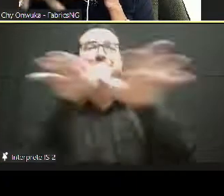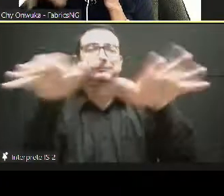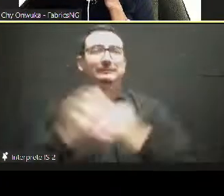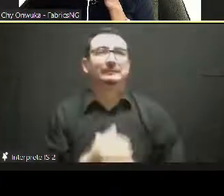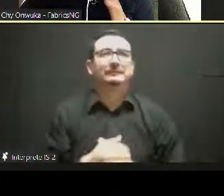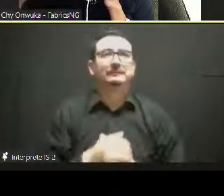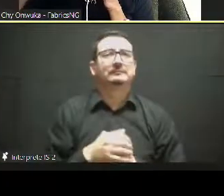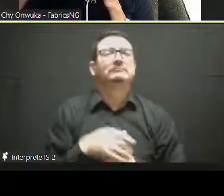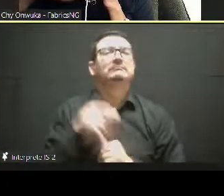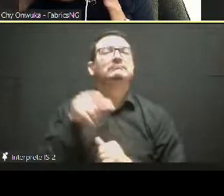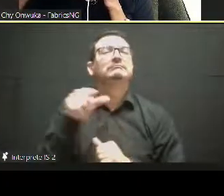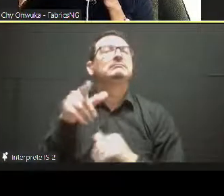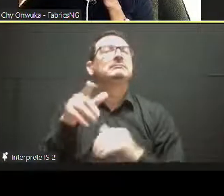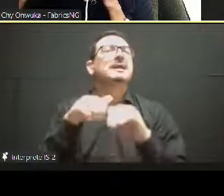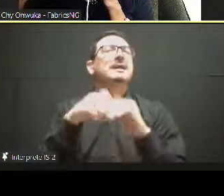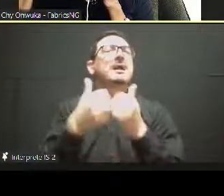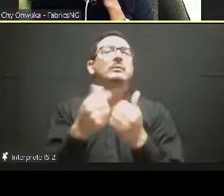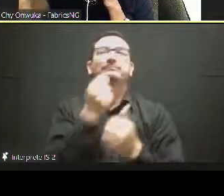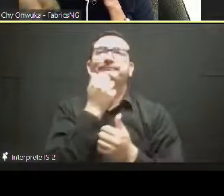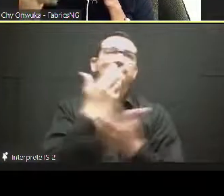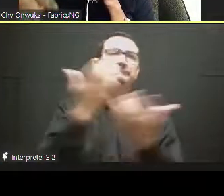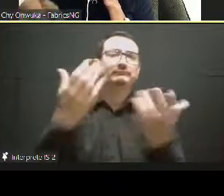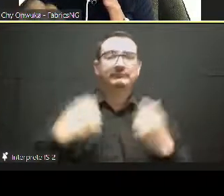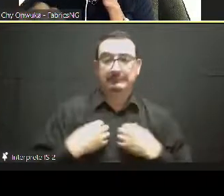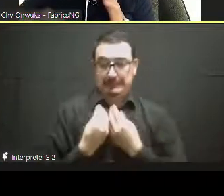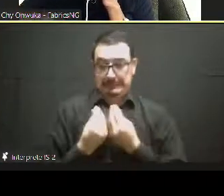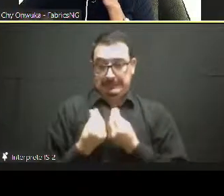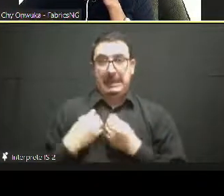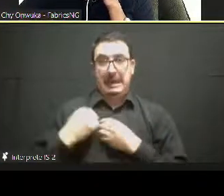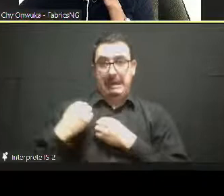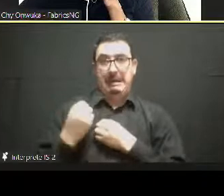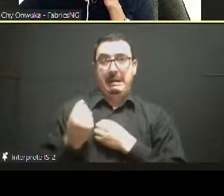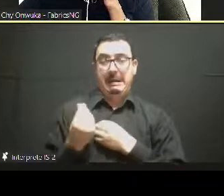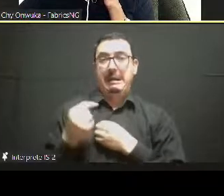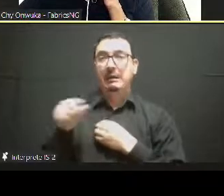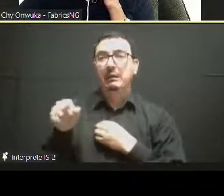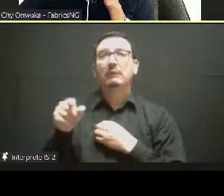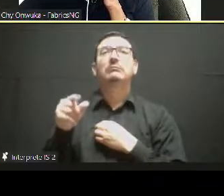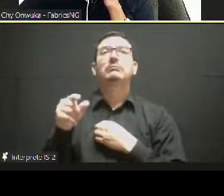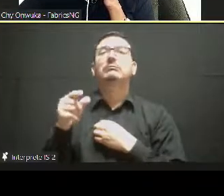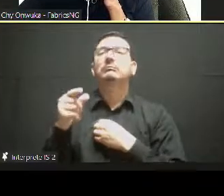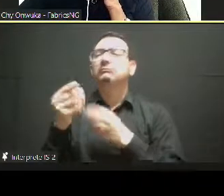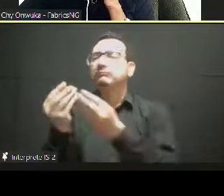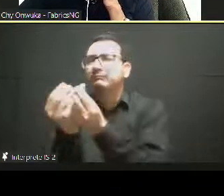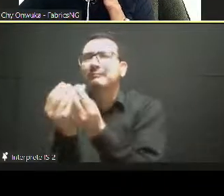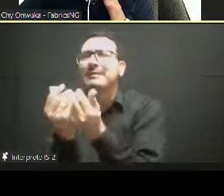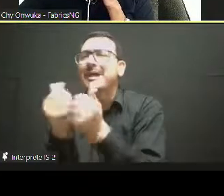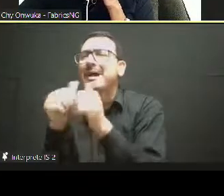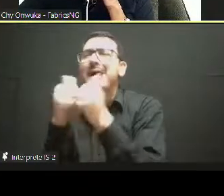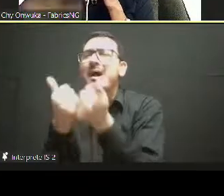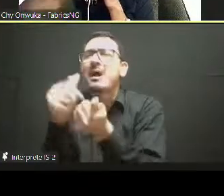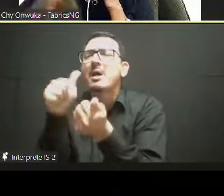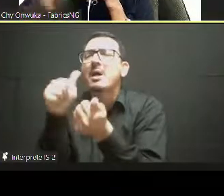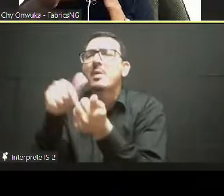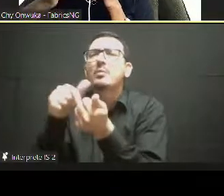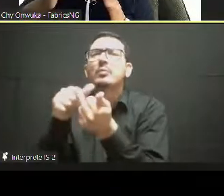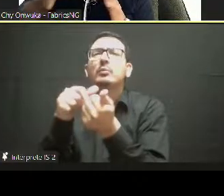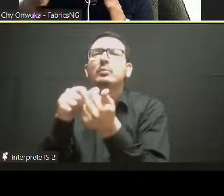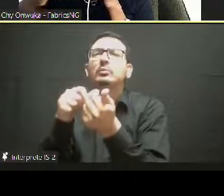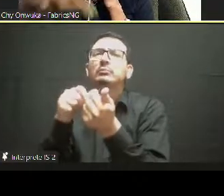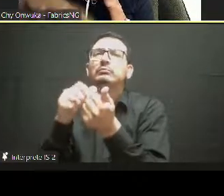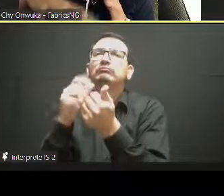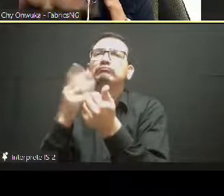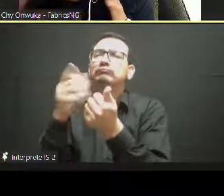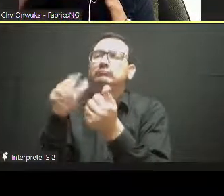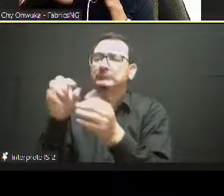and physical swatches and samples where necessary are requested. Then the second is the networking of people by designing a structured marketplace